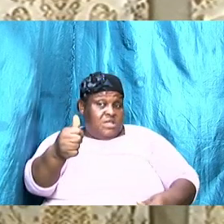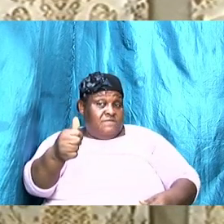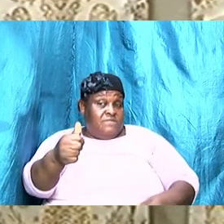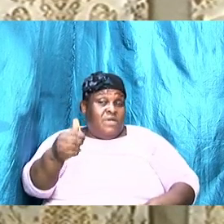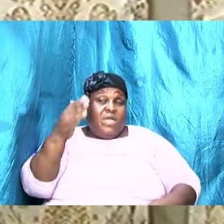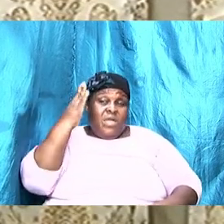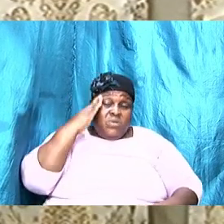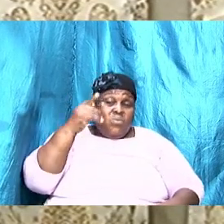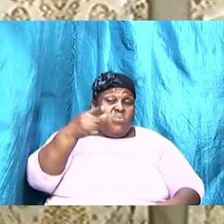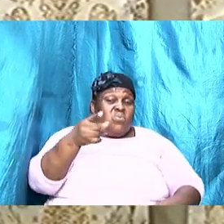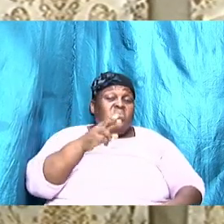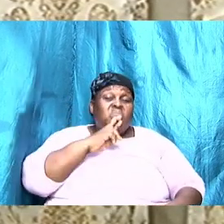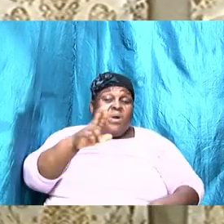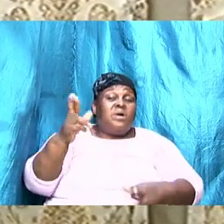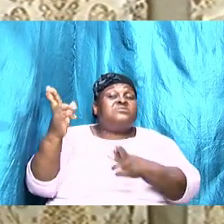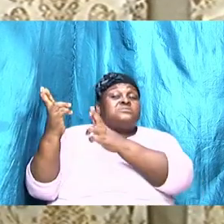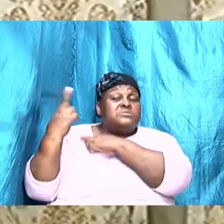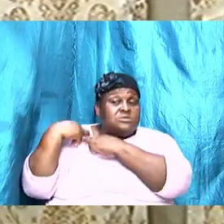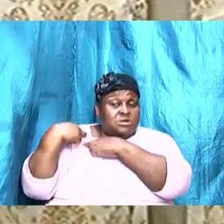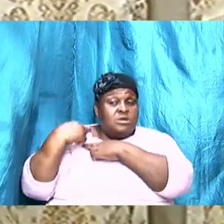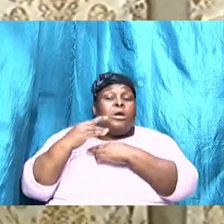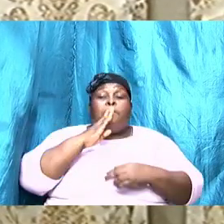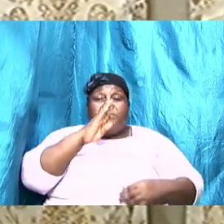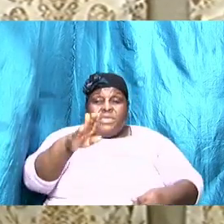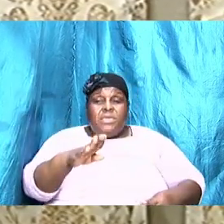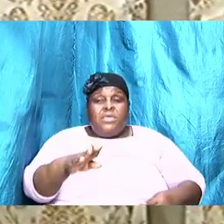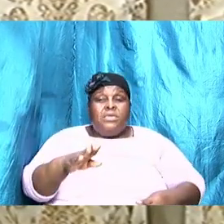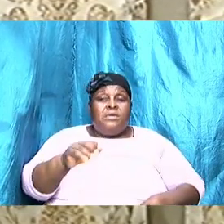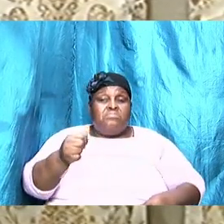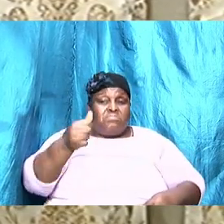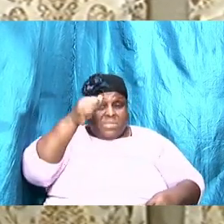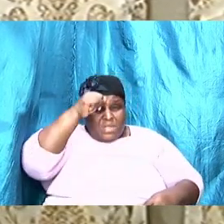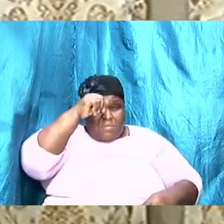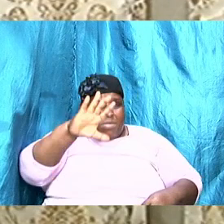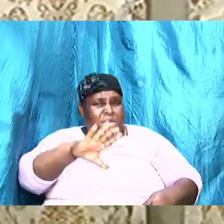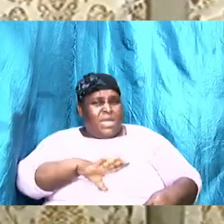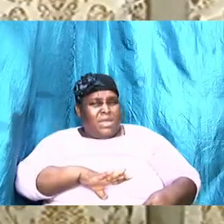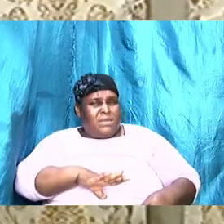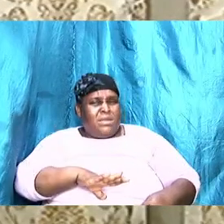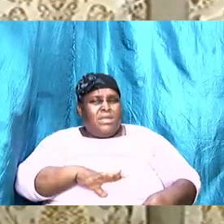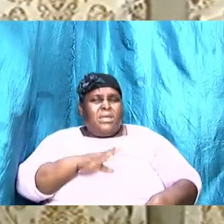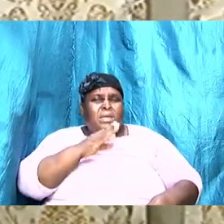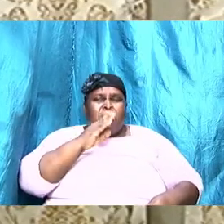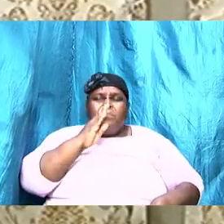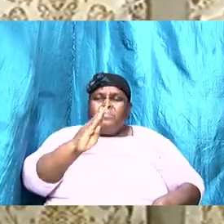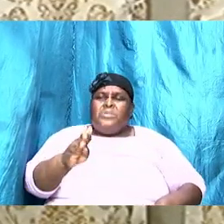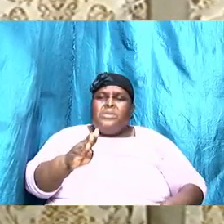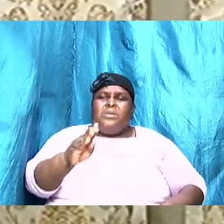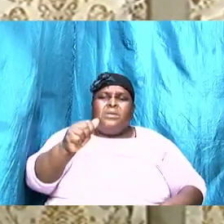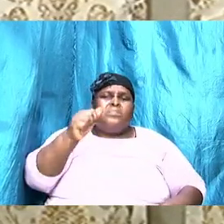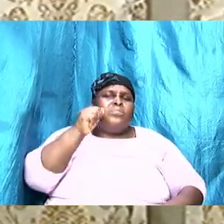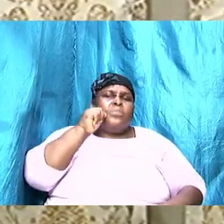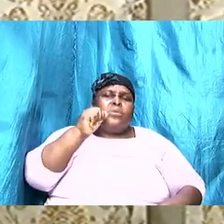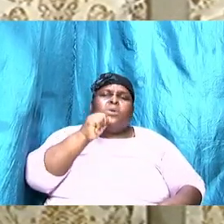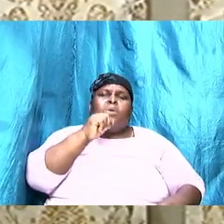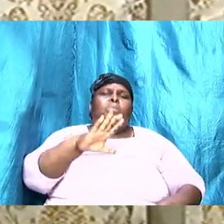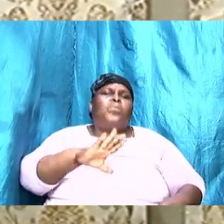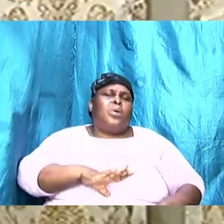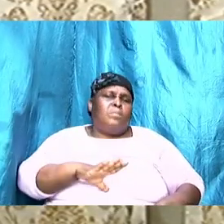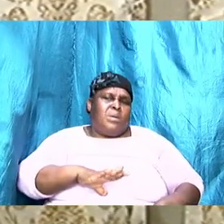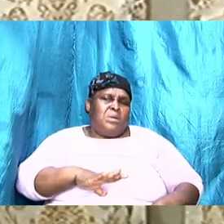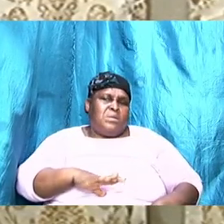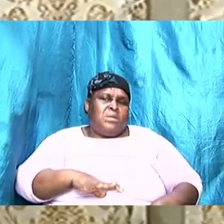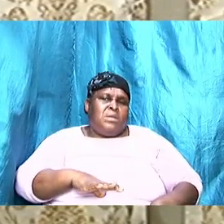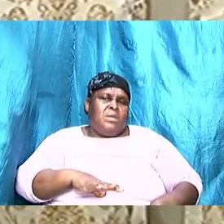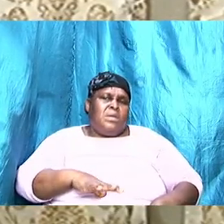know that you are responsible be a man be a woman take the